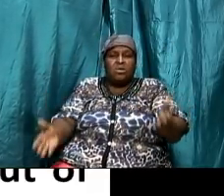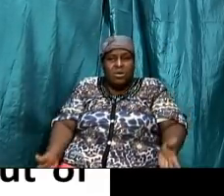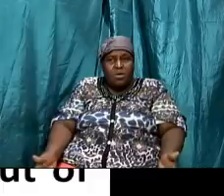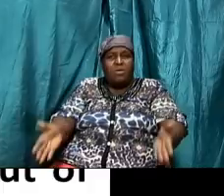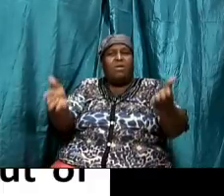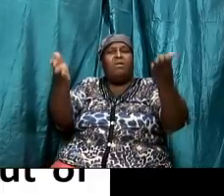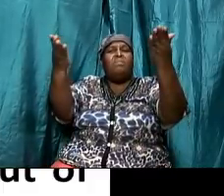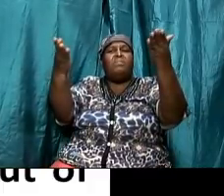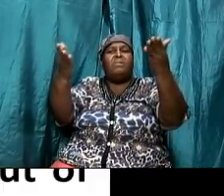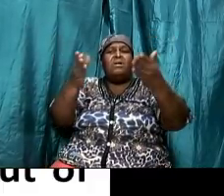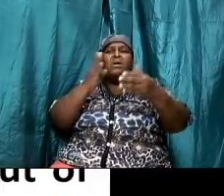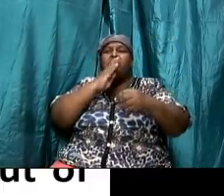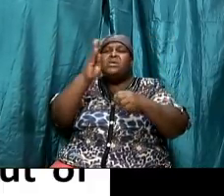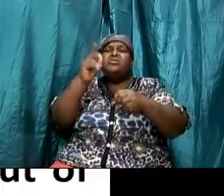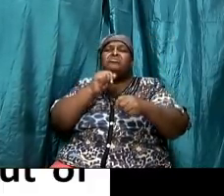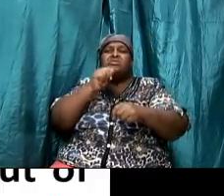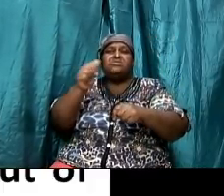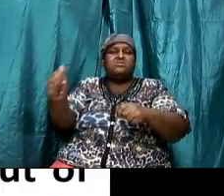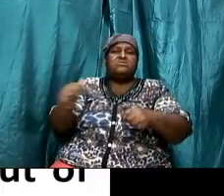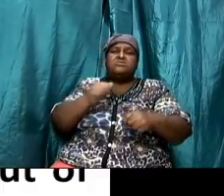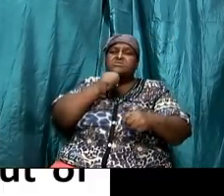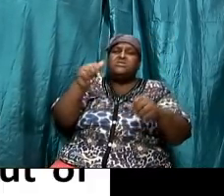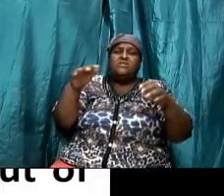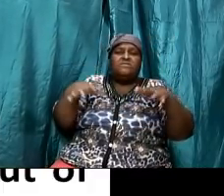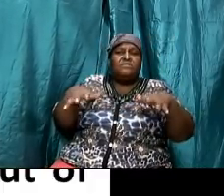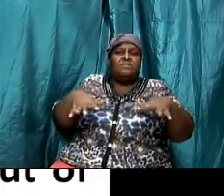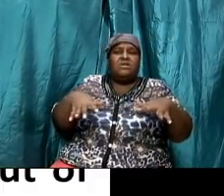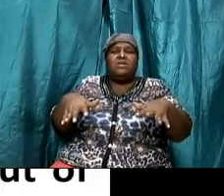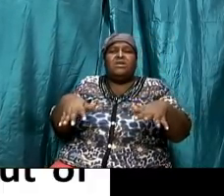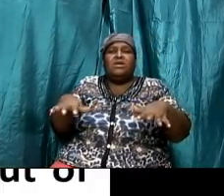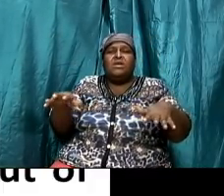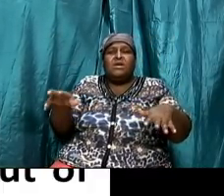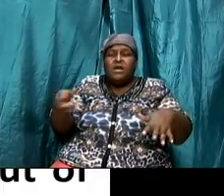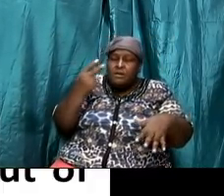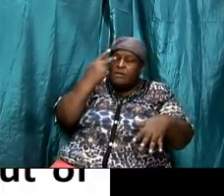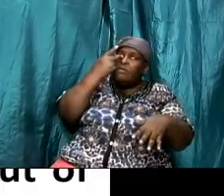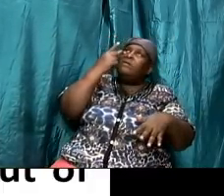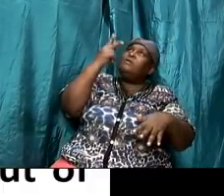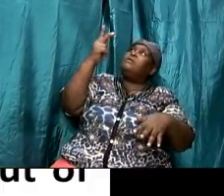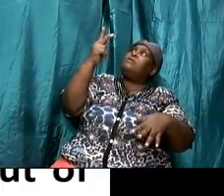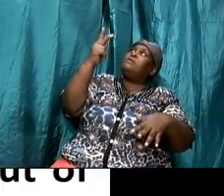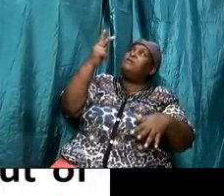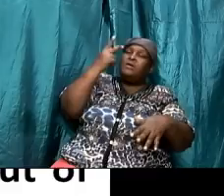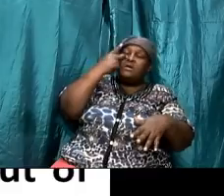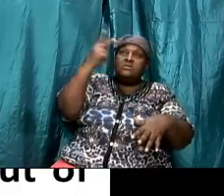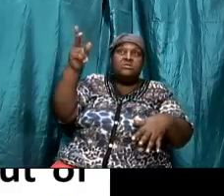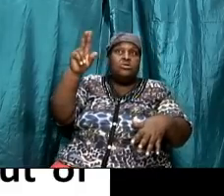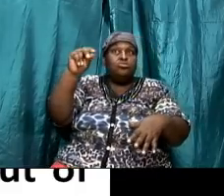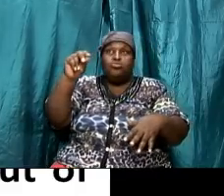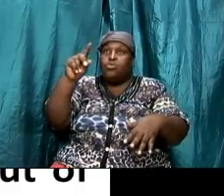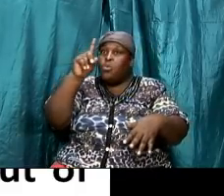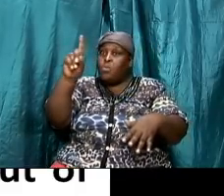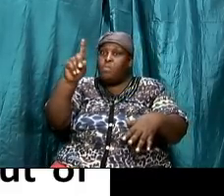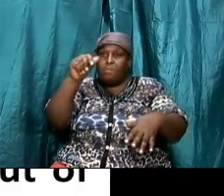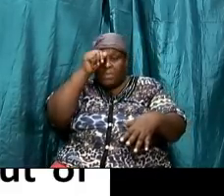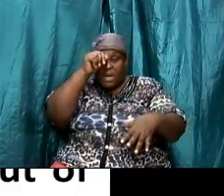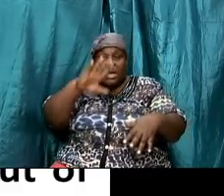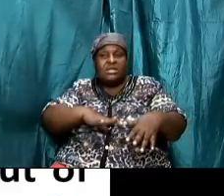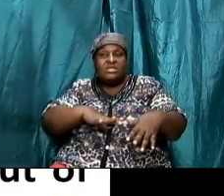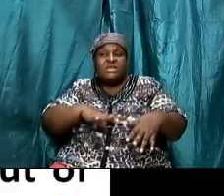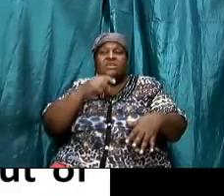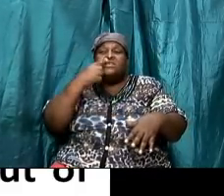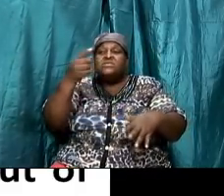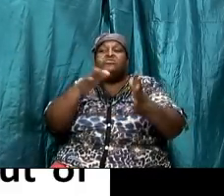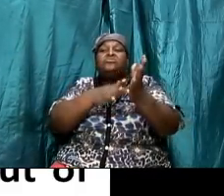and be not afraid and when they lifted up their eyes they saw no man save jesus only